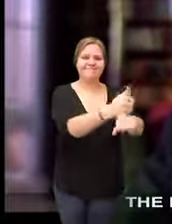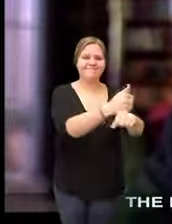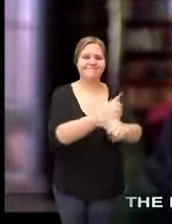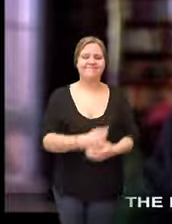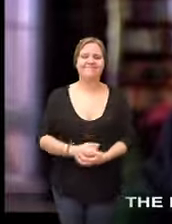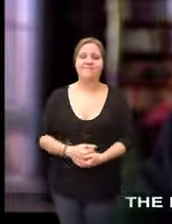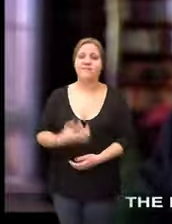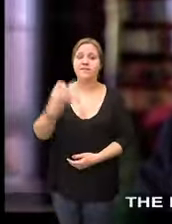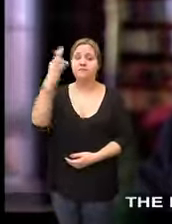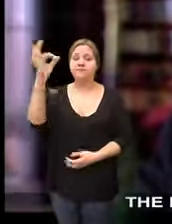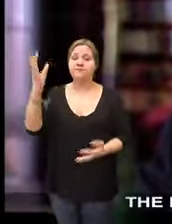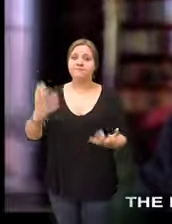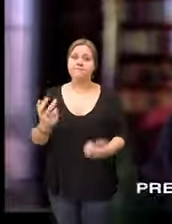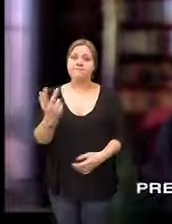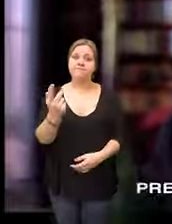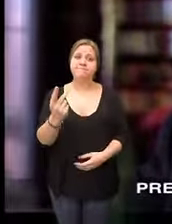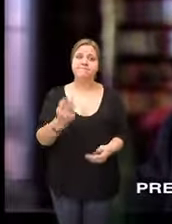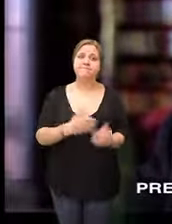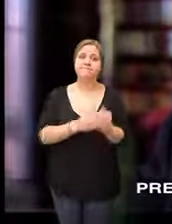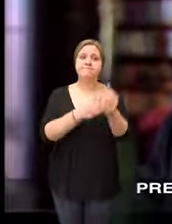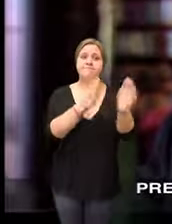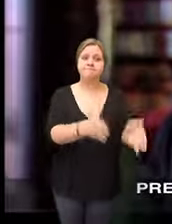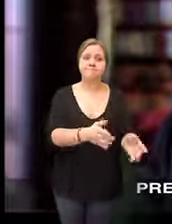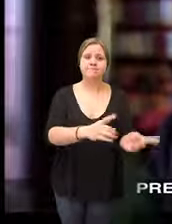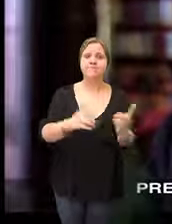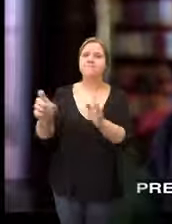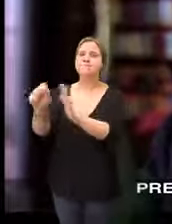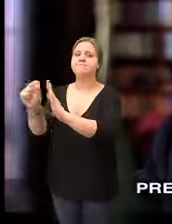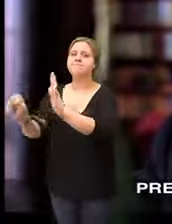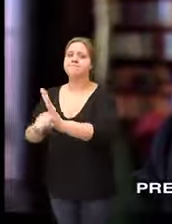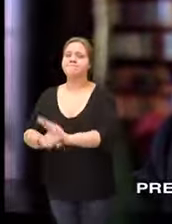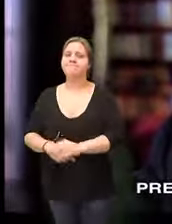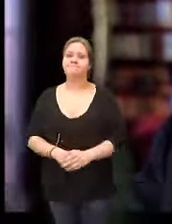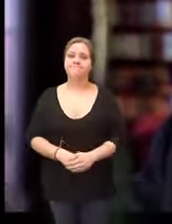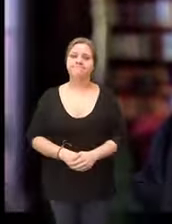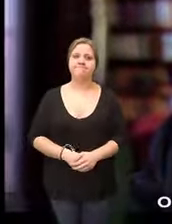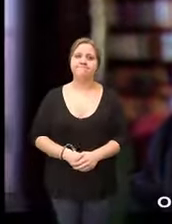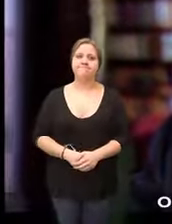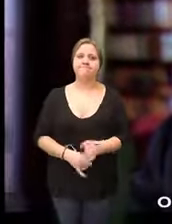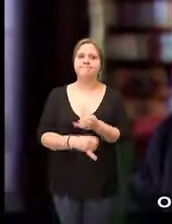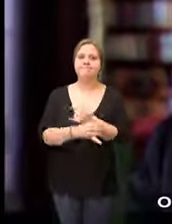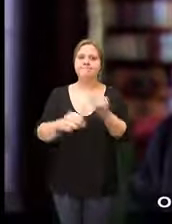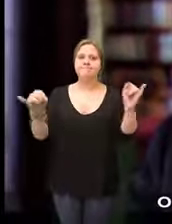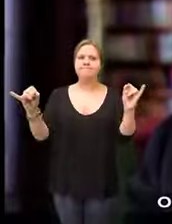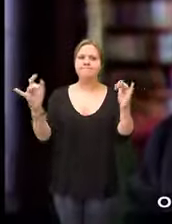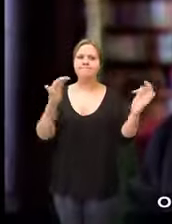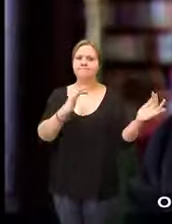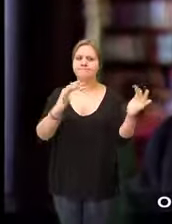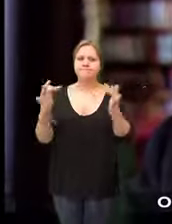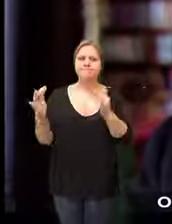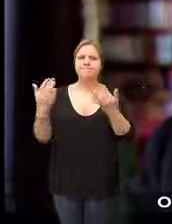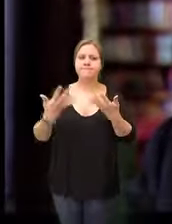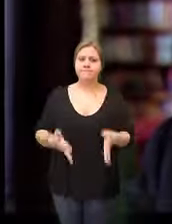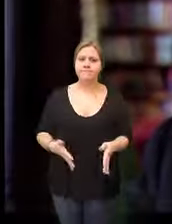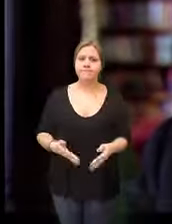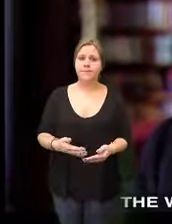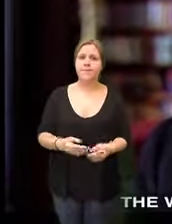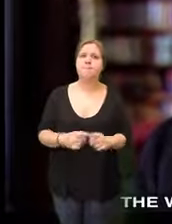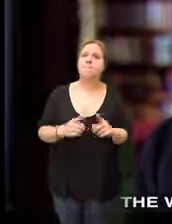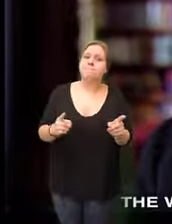The French, realistic as always, prepared to send 13 separate ambassadors, one to each of the states.